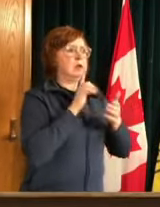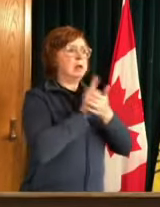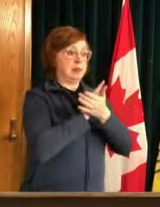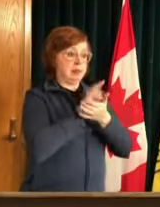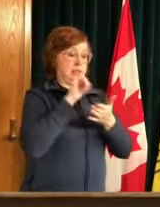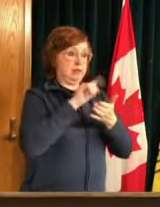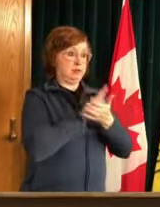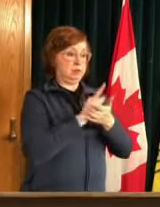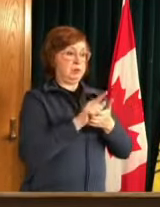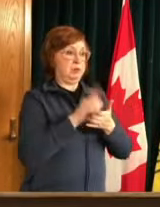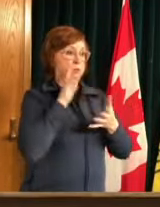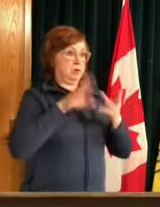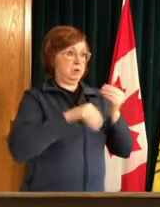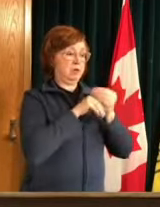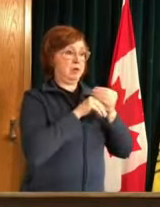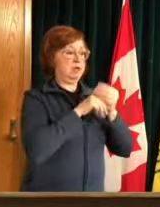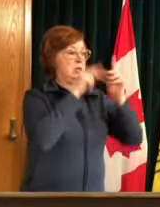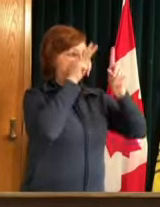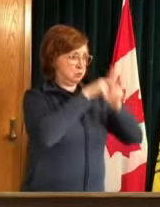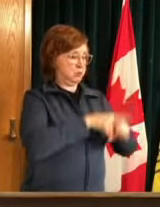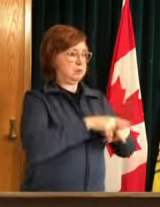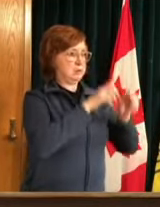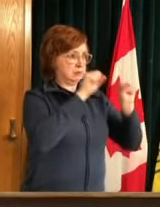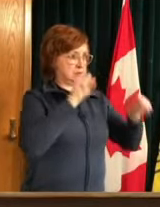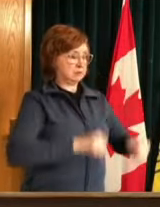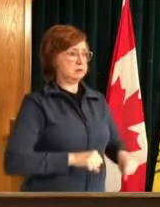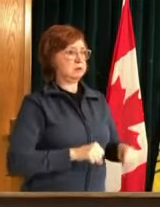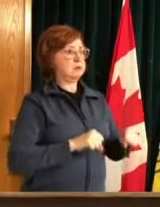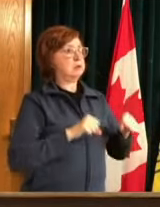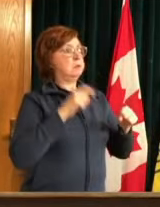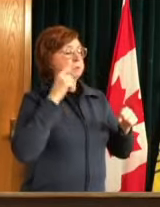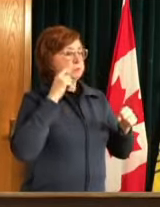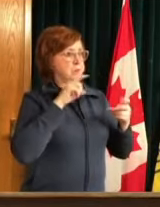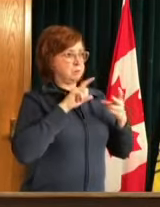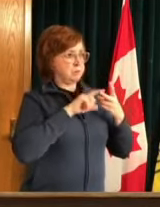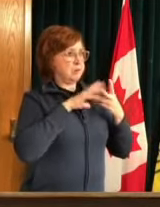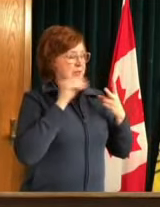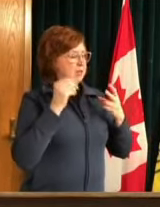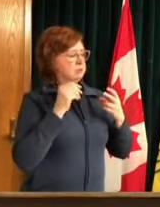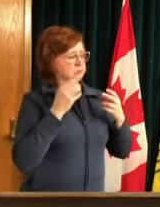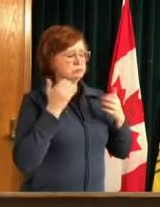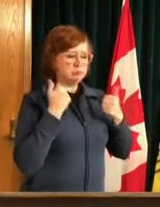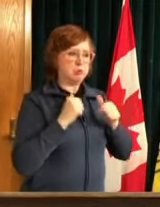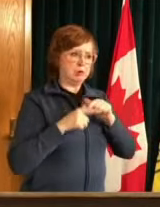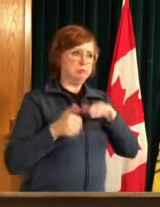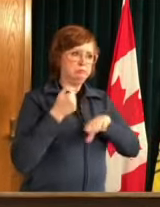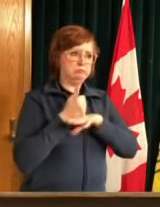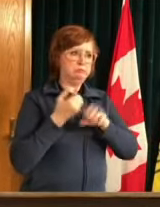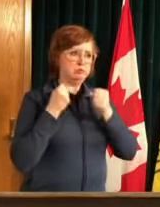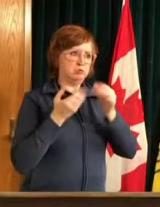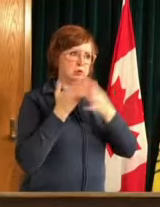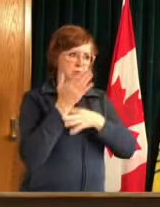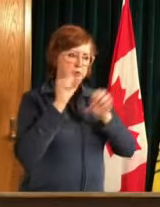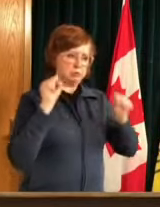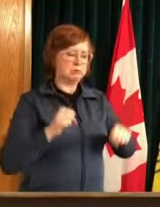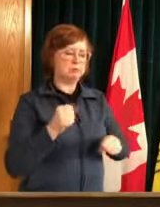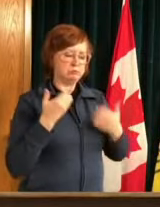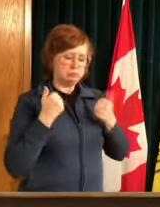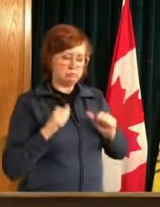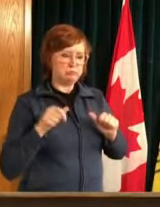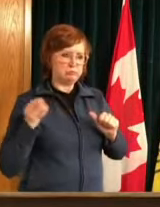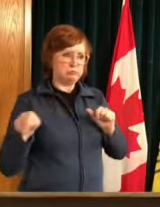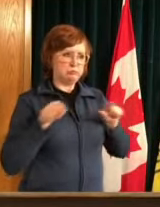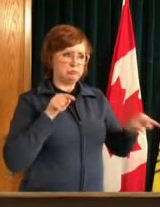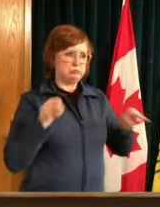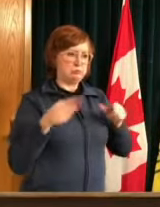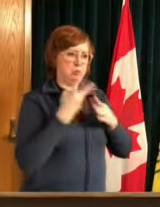to our appointment-based system as well as we're still going to be running as many drive-throughs as we can and as we have vaccines for over the